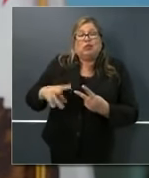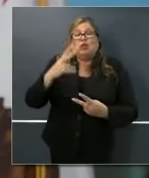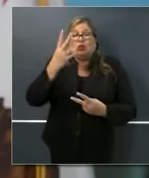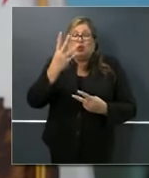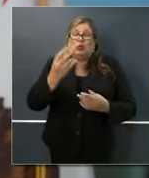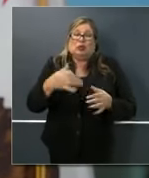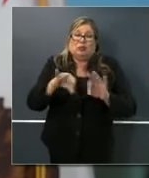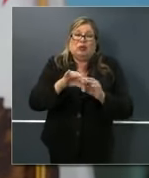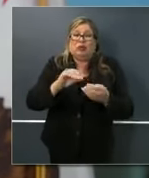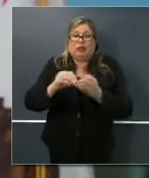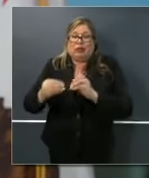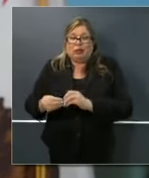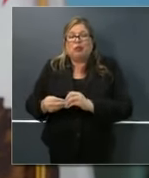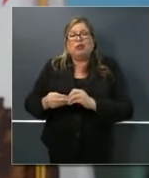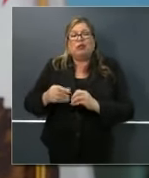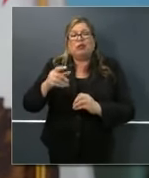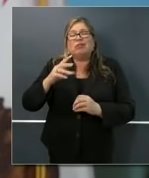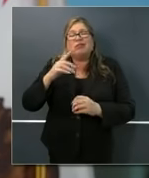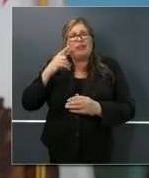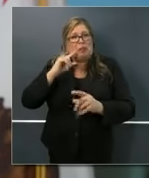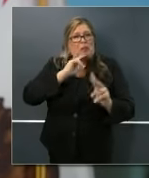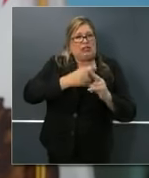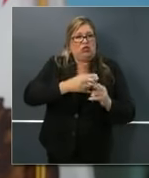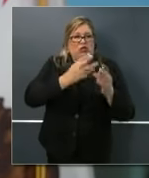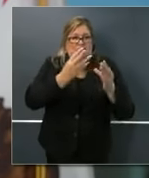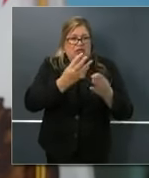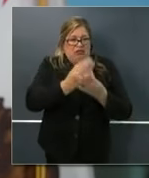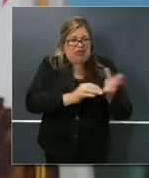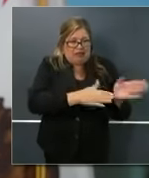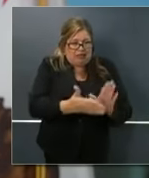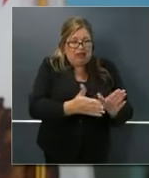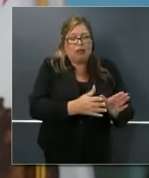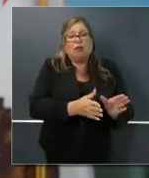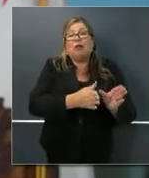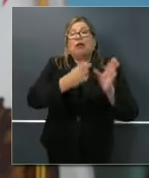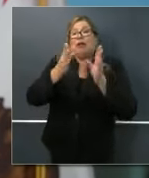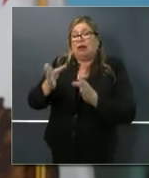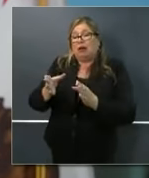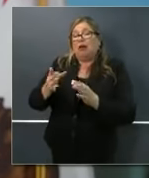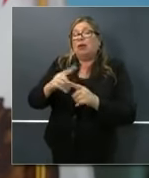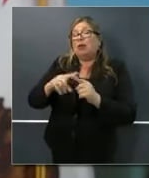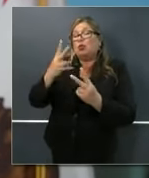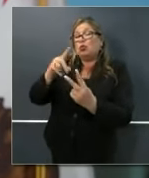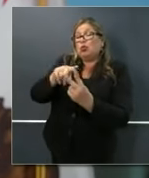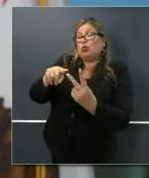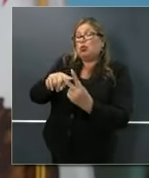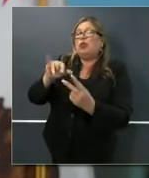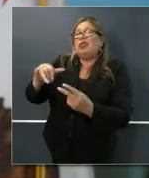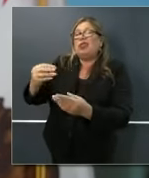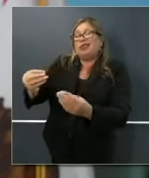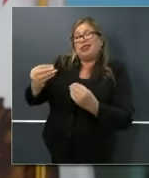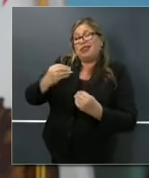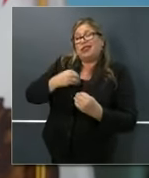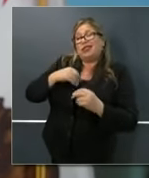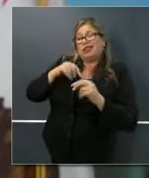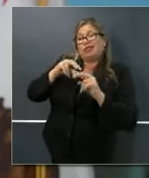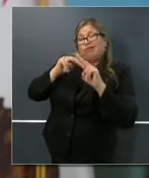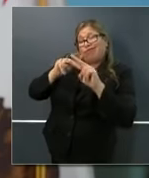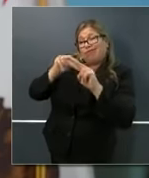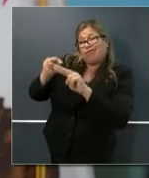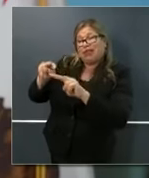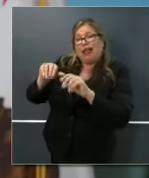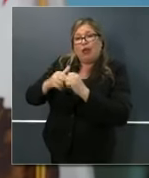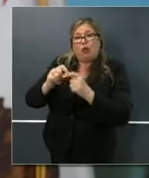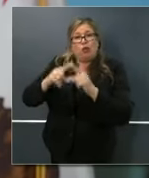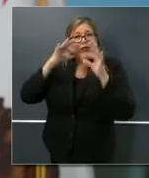addition to the death rate, that are the most important for us in terms of guiding that decision-making,